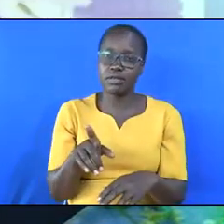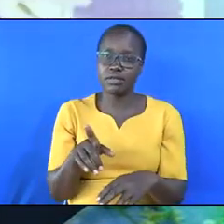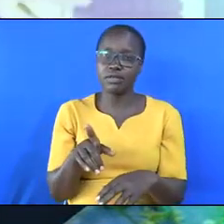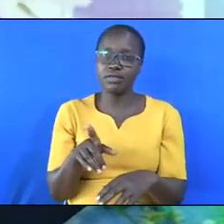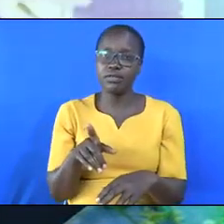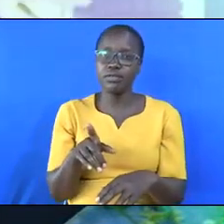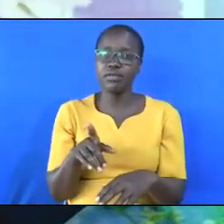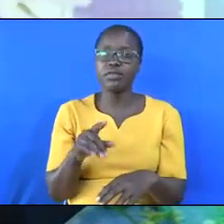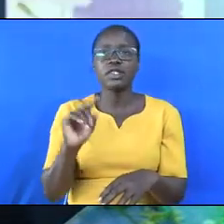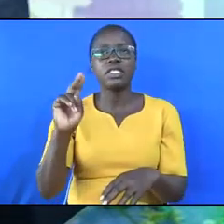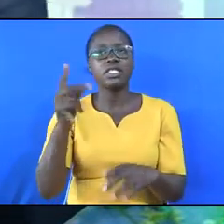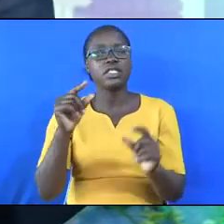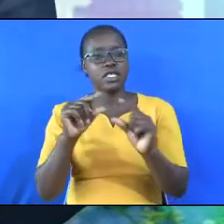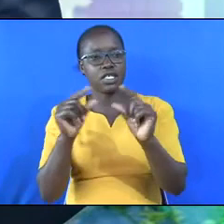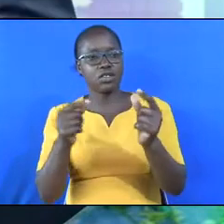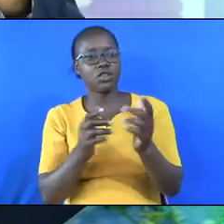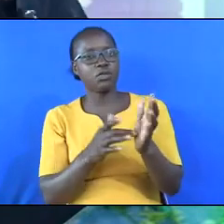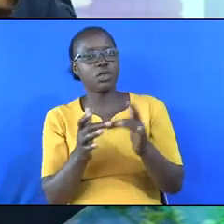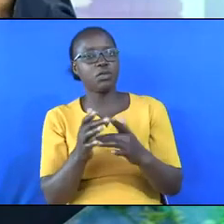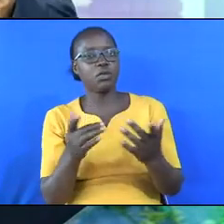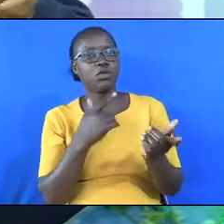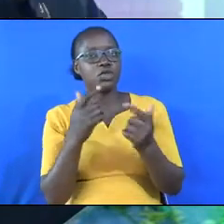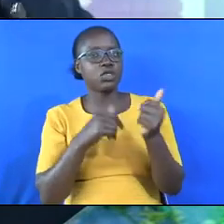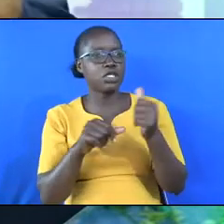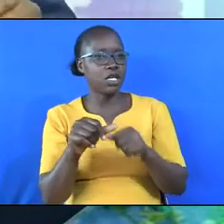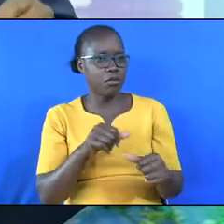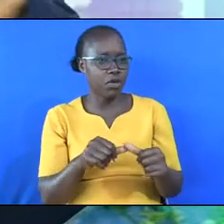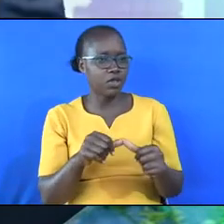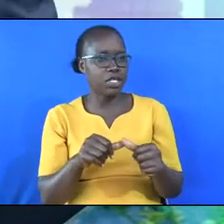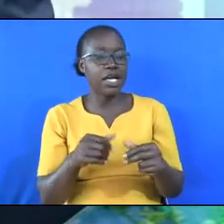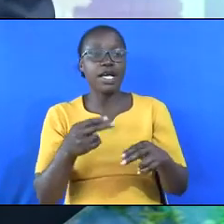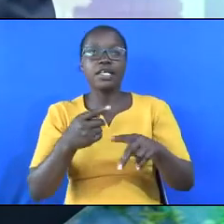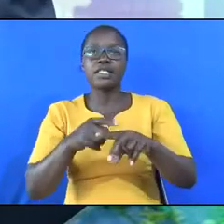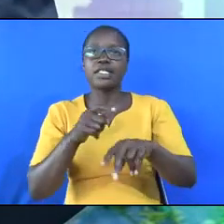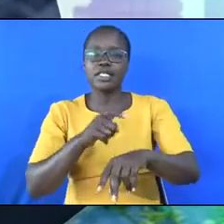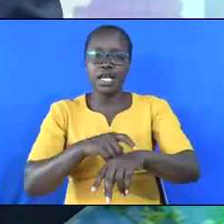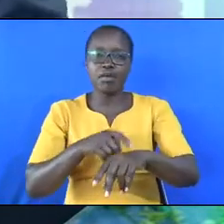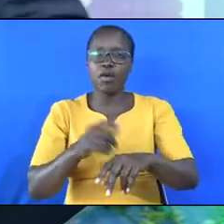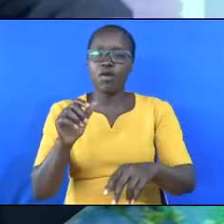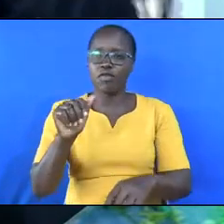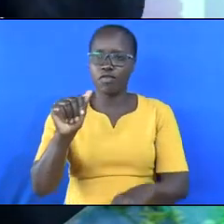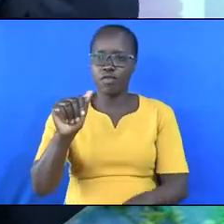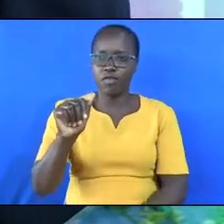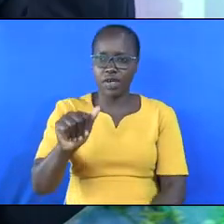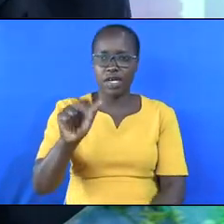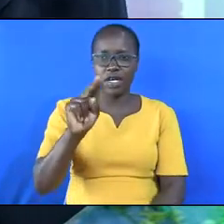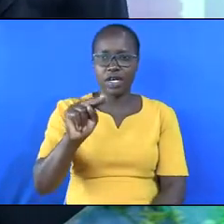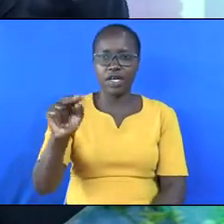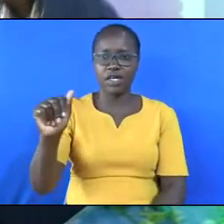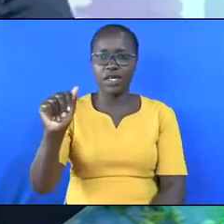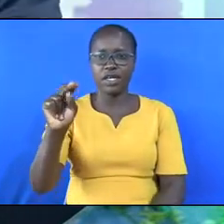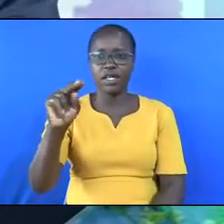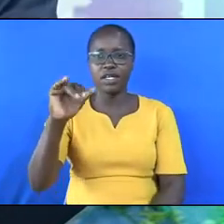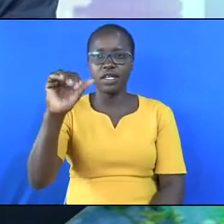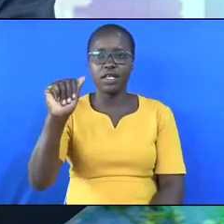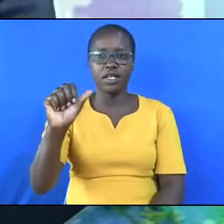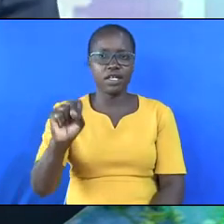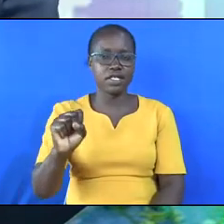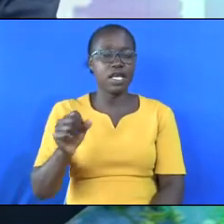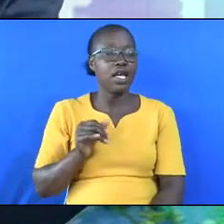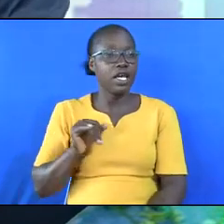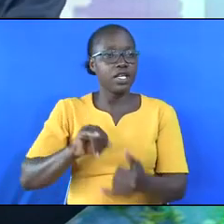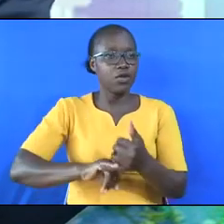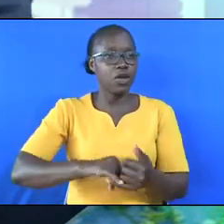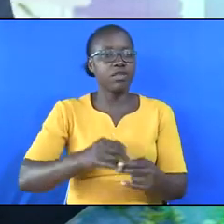The second group that the Bible talks about who died before their time was Ananias and Sapphira. They lied to the Holy Ghost, and they